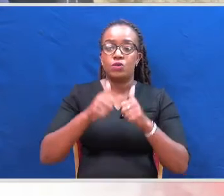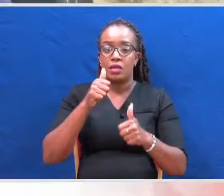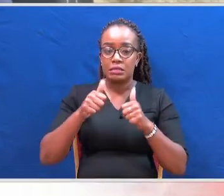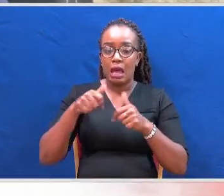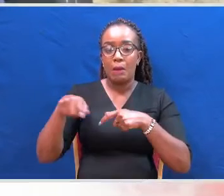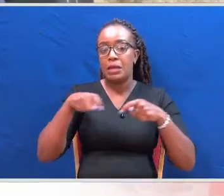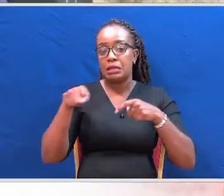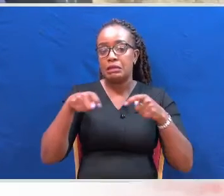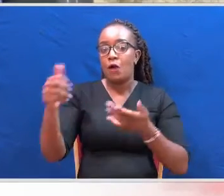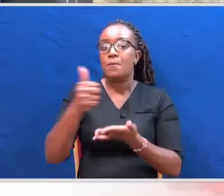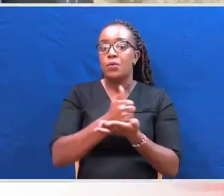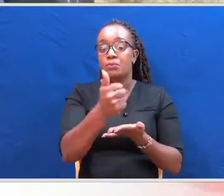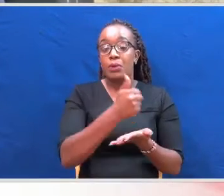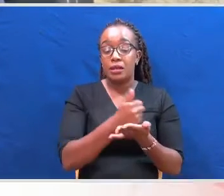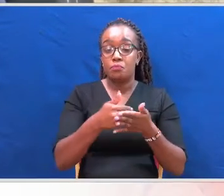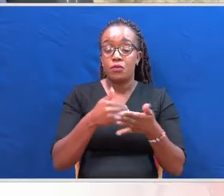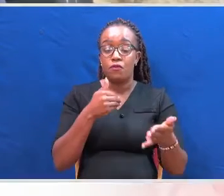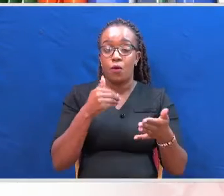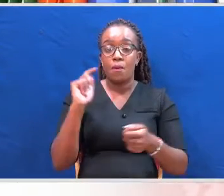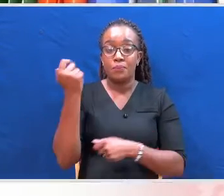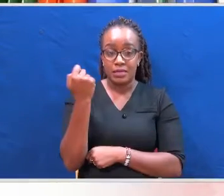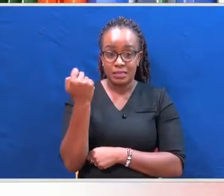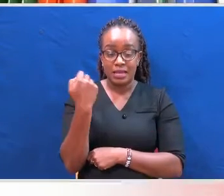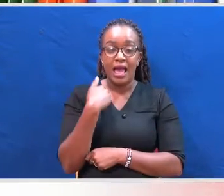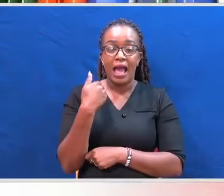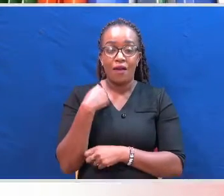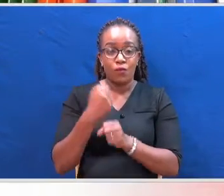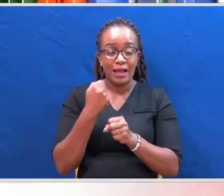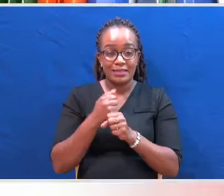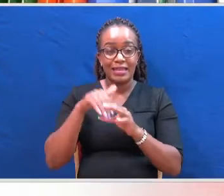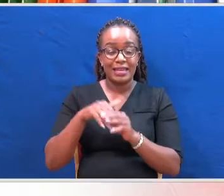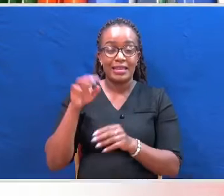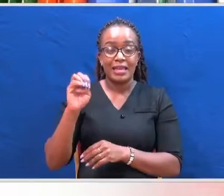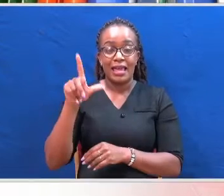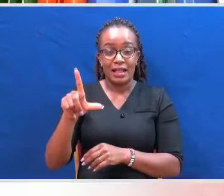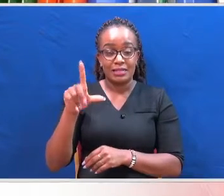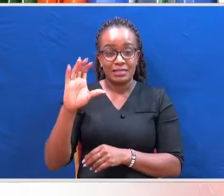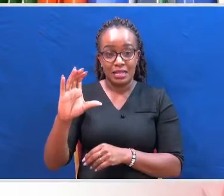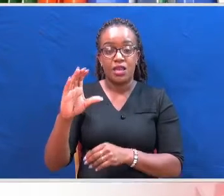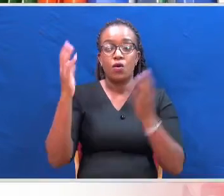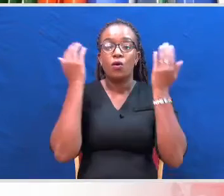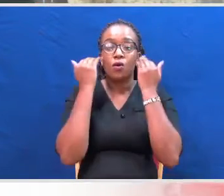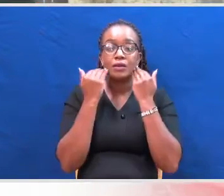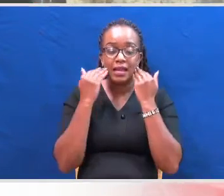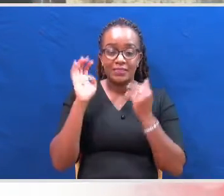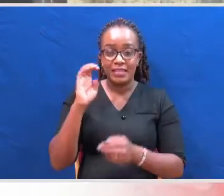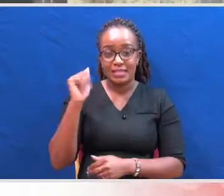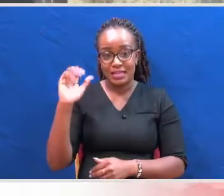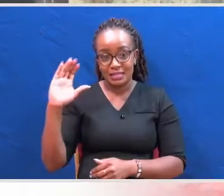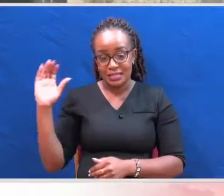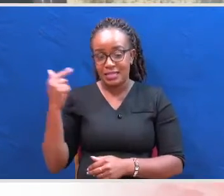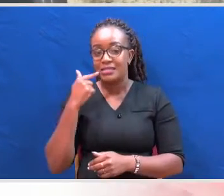the President, most of them are the Environment and Land ELC Court. The Anti-Corruption and Economic Crimes Act says that, ideally,